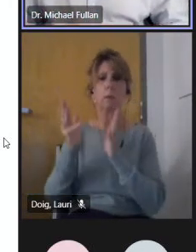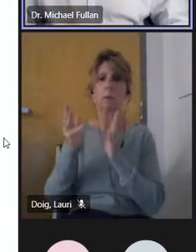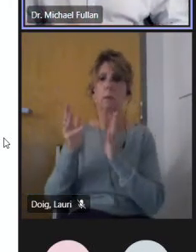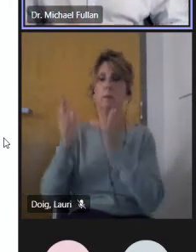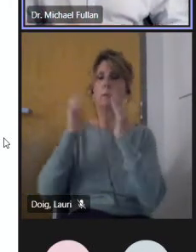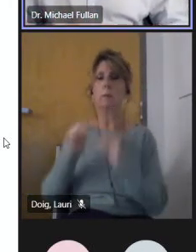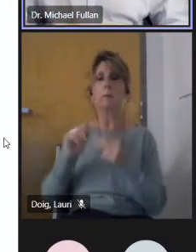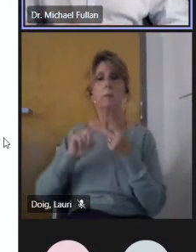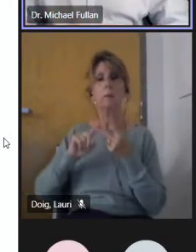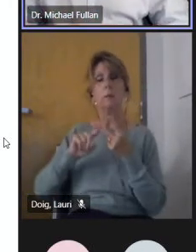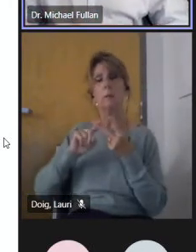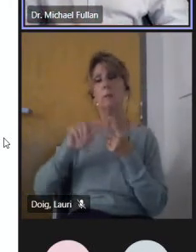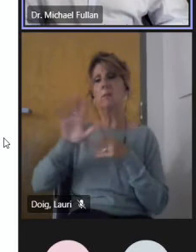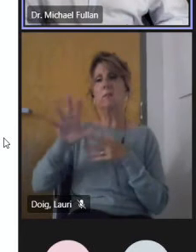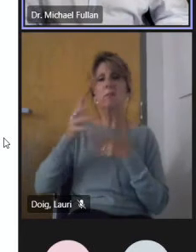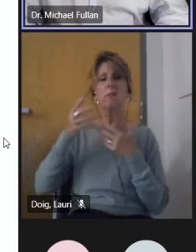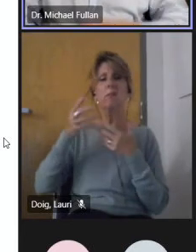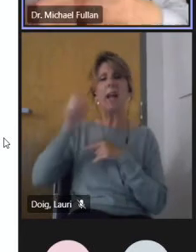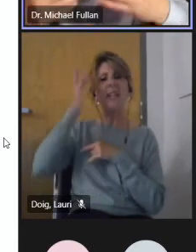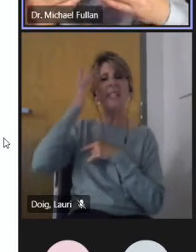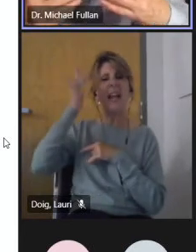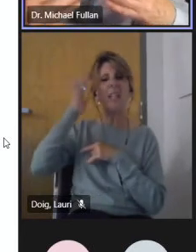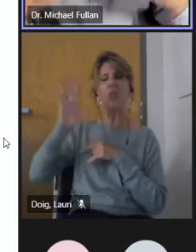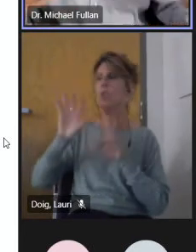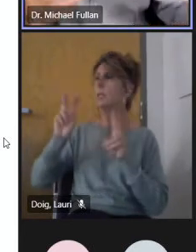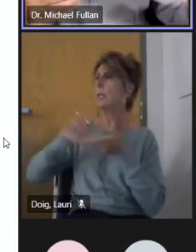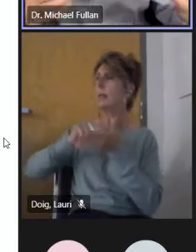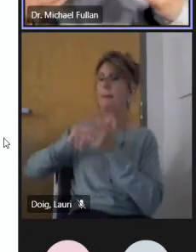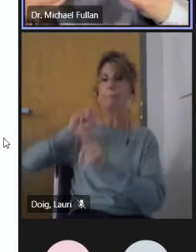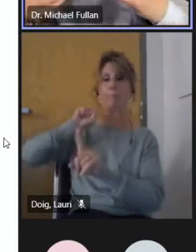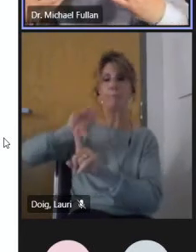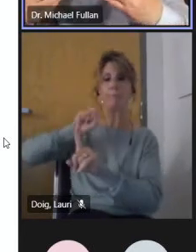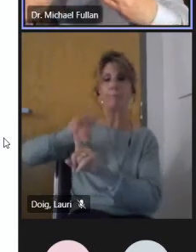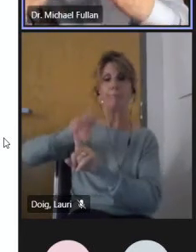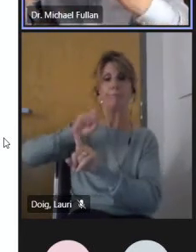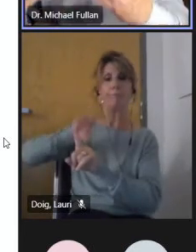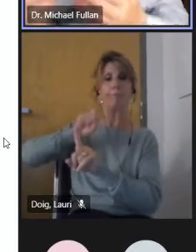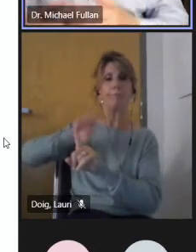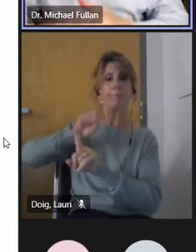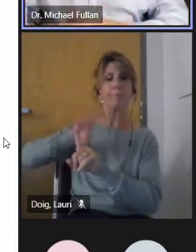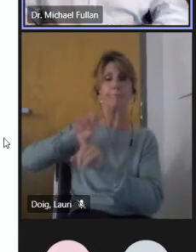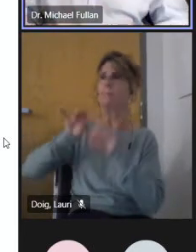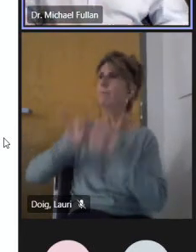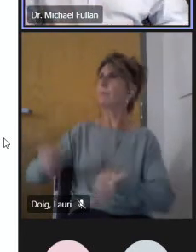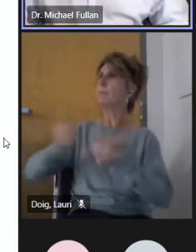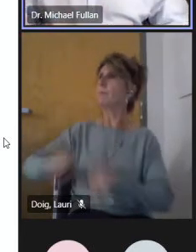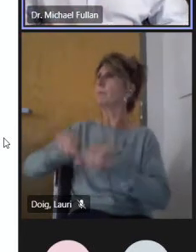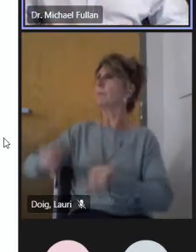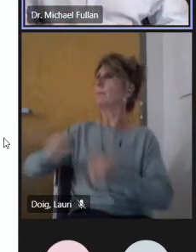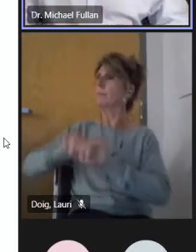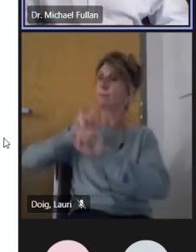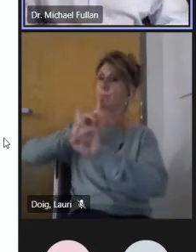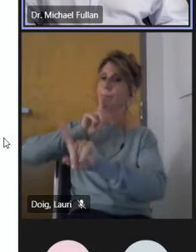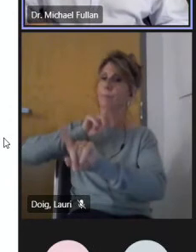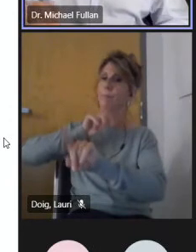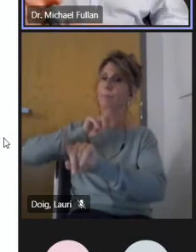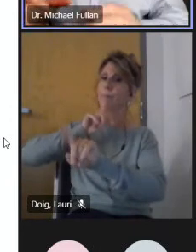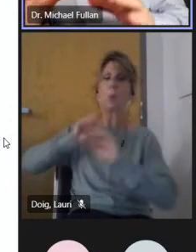intelligence, artificial intelligence, which is dominated. It's got good things, but it's dominated in a thoughtless way.